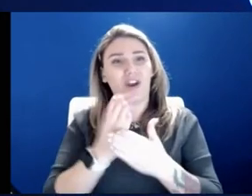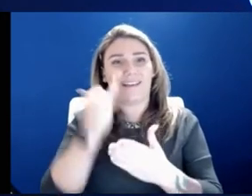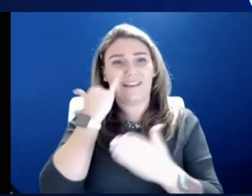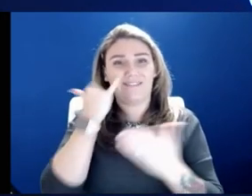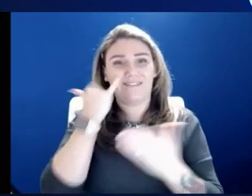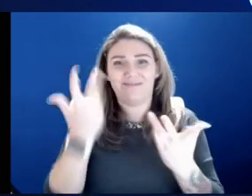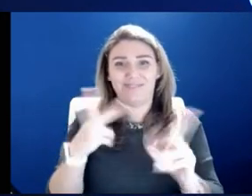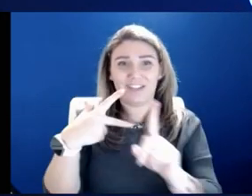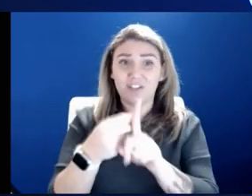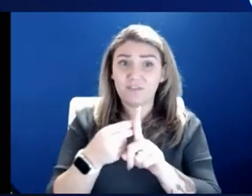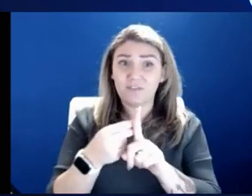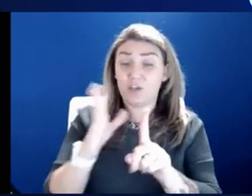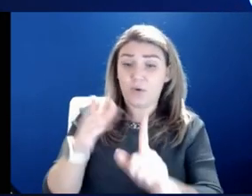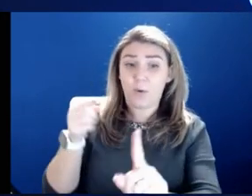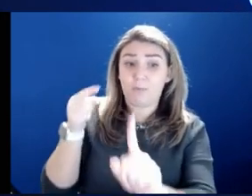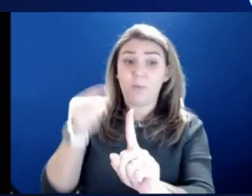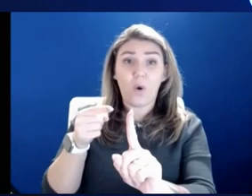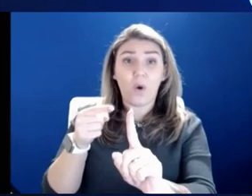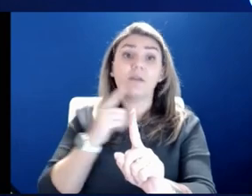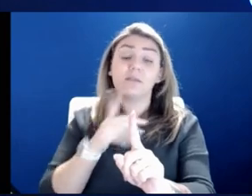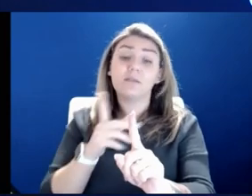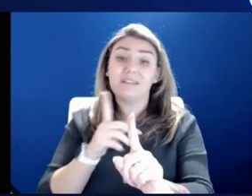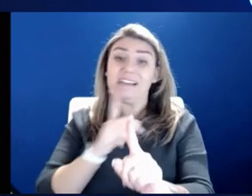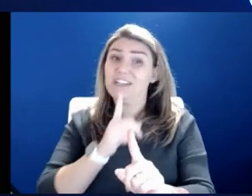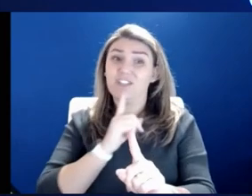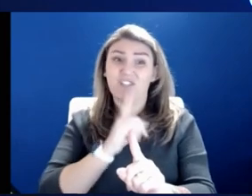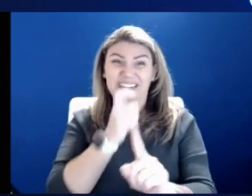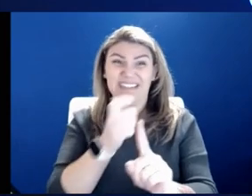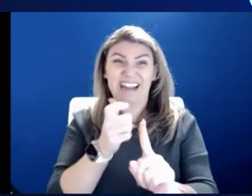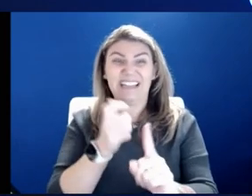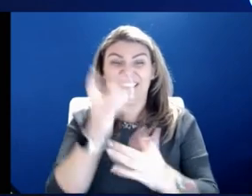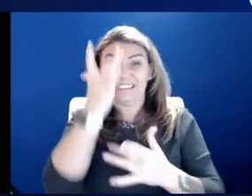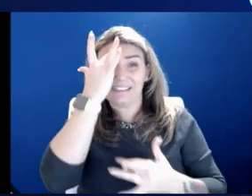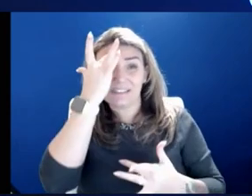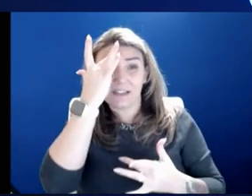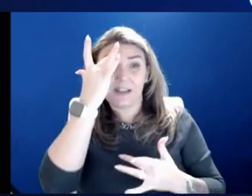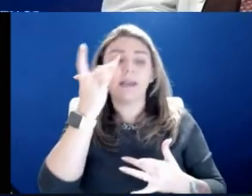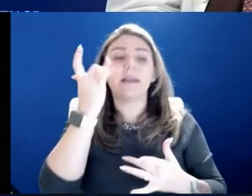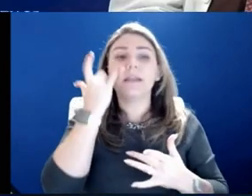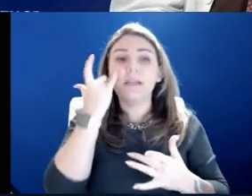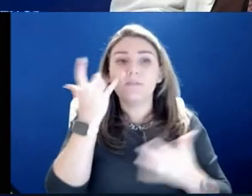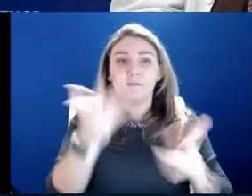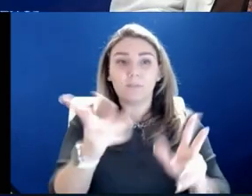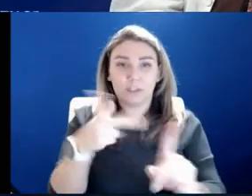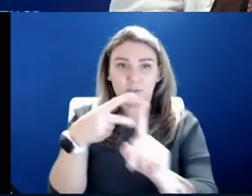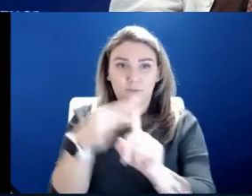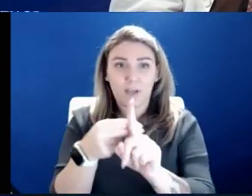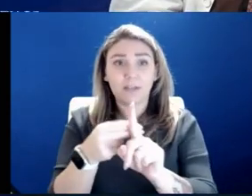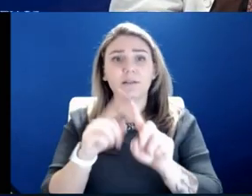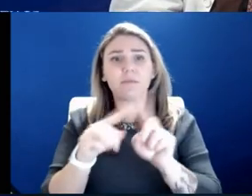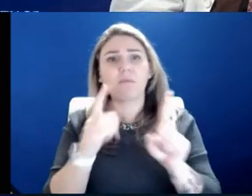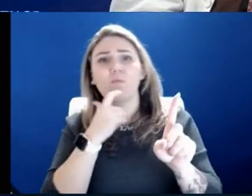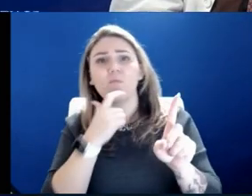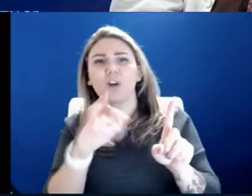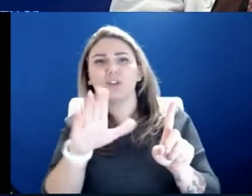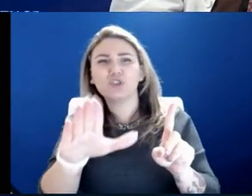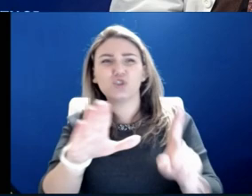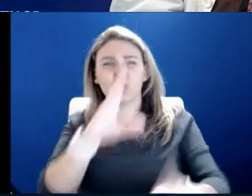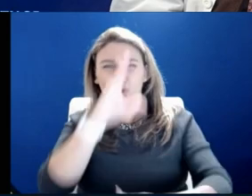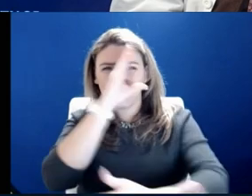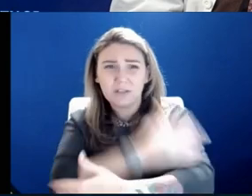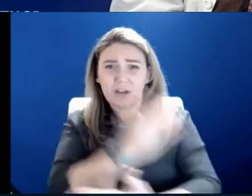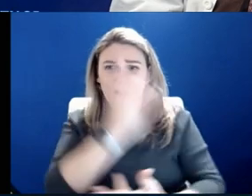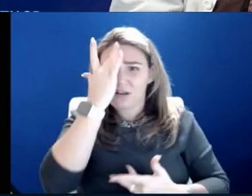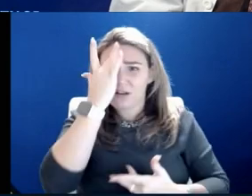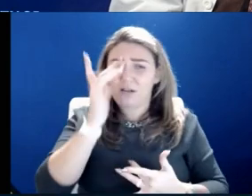to your point, you actually don't get it nearly as sick as long as you've been vaccinated. But watching your son be sick, that had to be hard as a